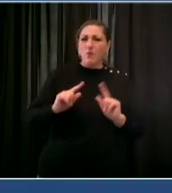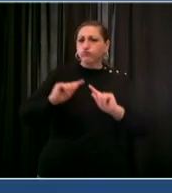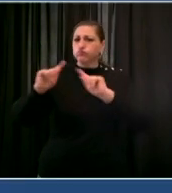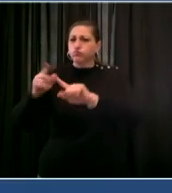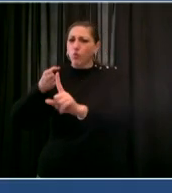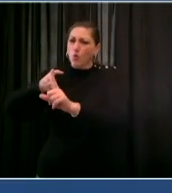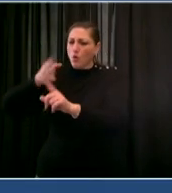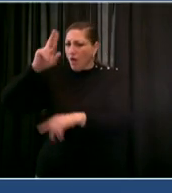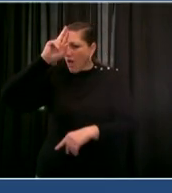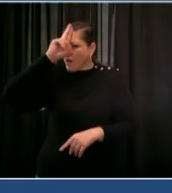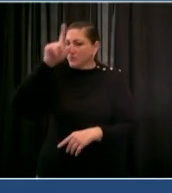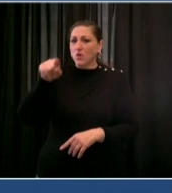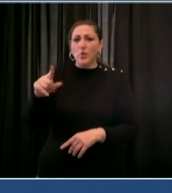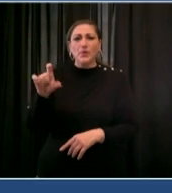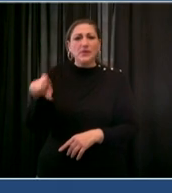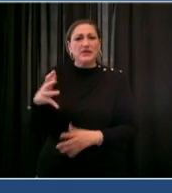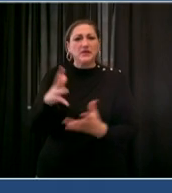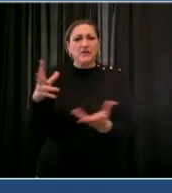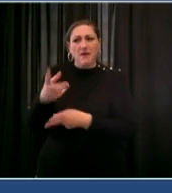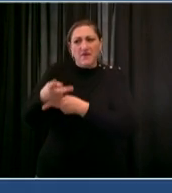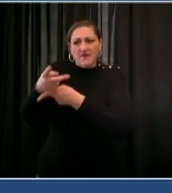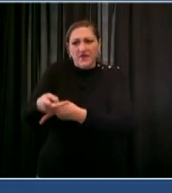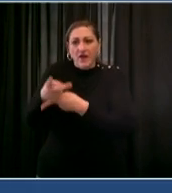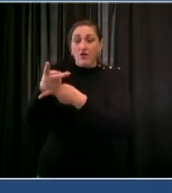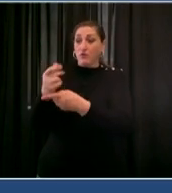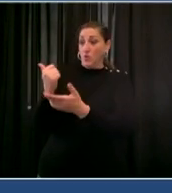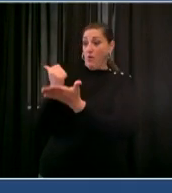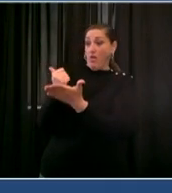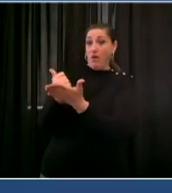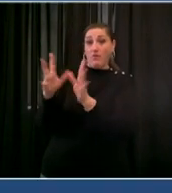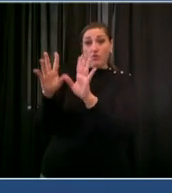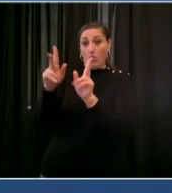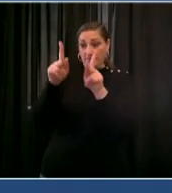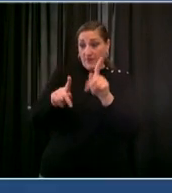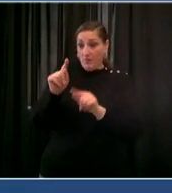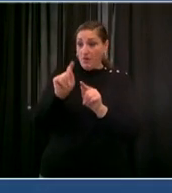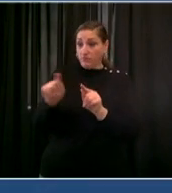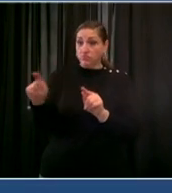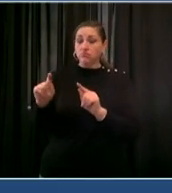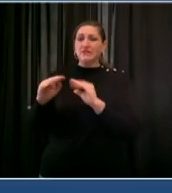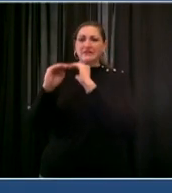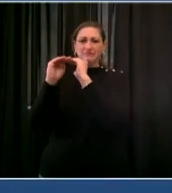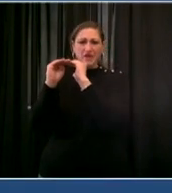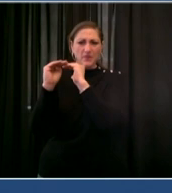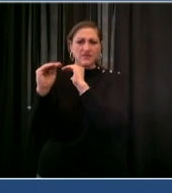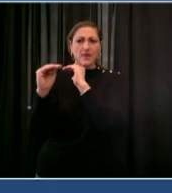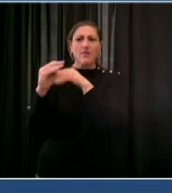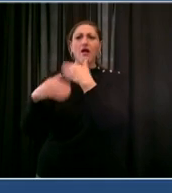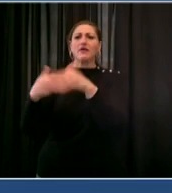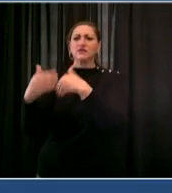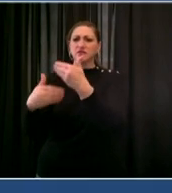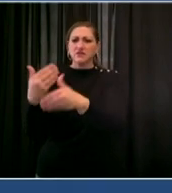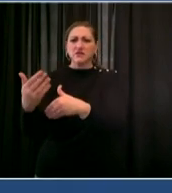care we are helping them stabilize and heal from the ravages of homelessness and